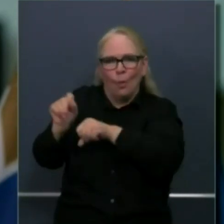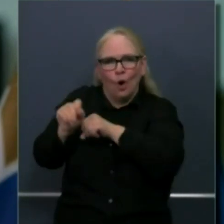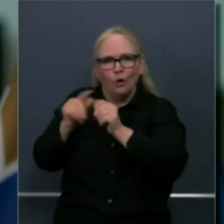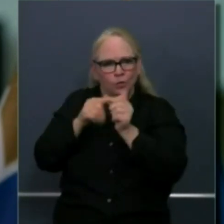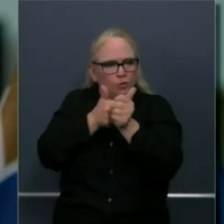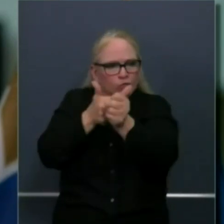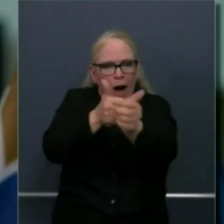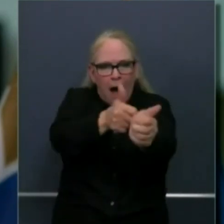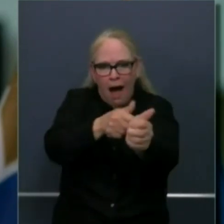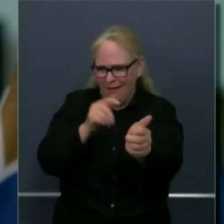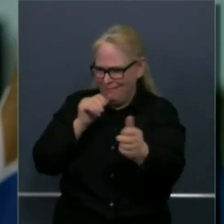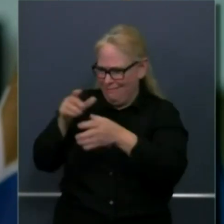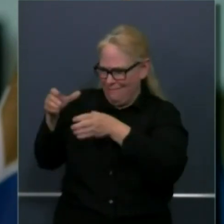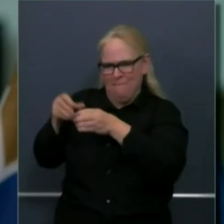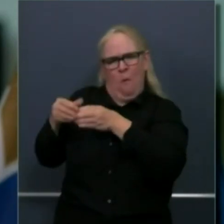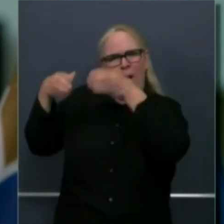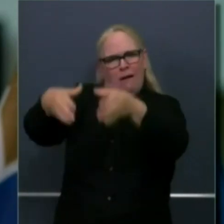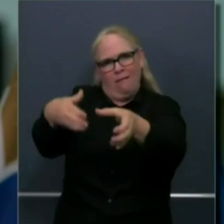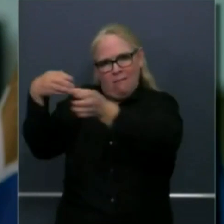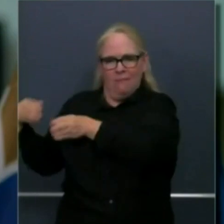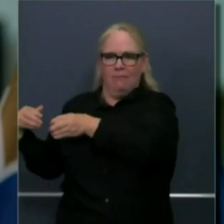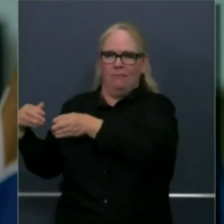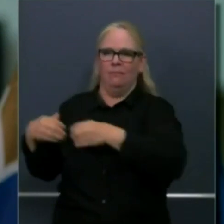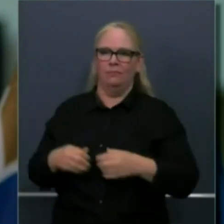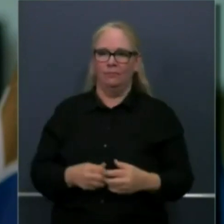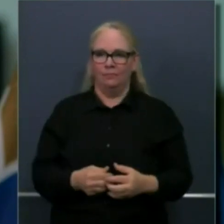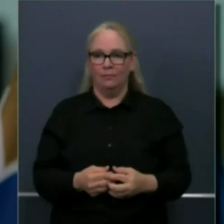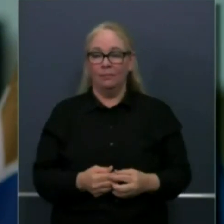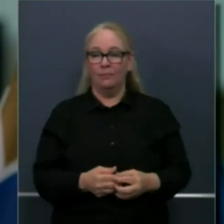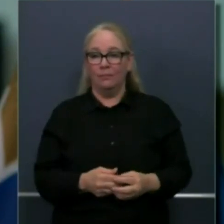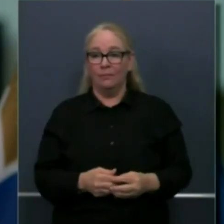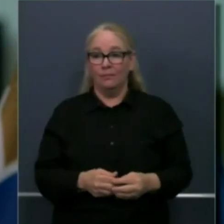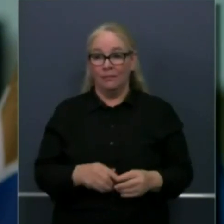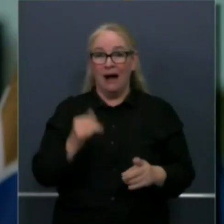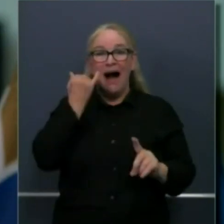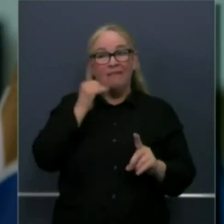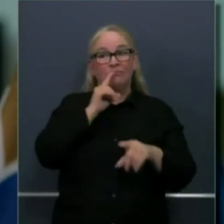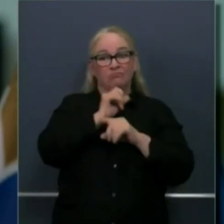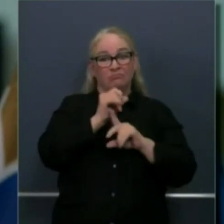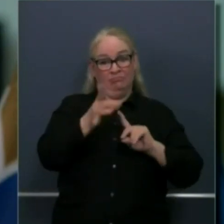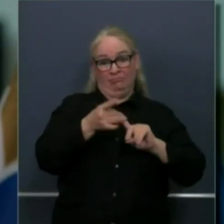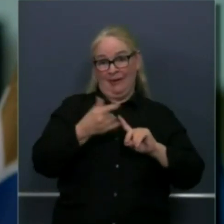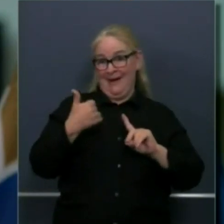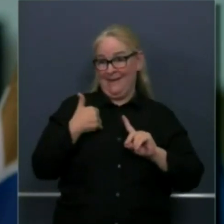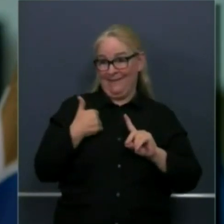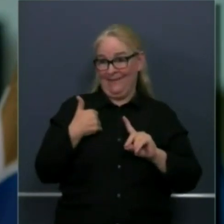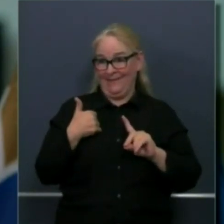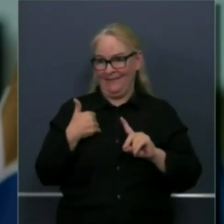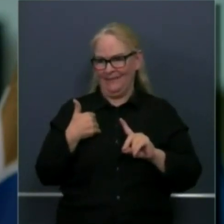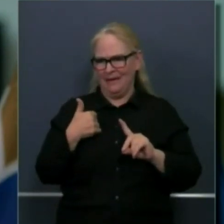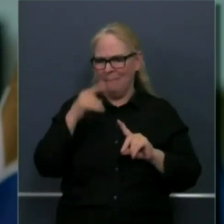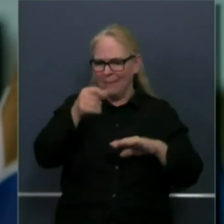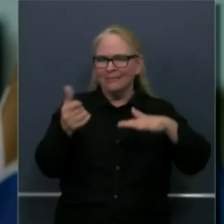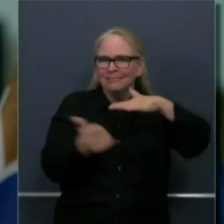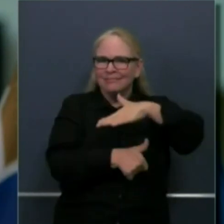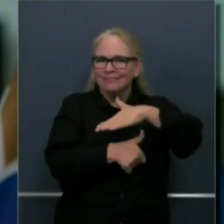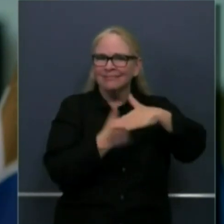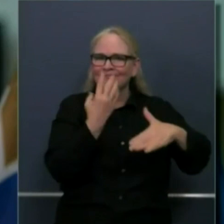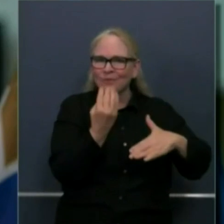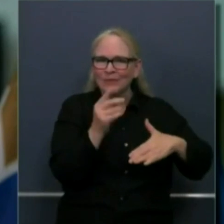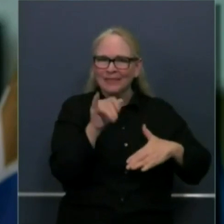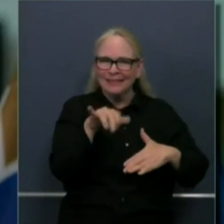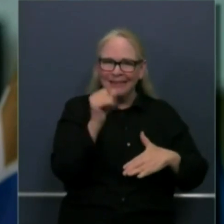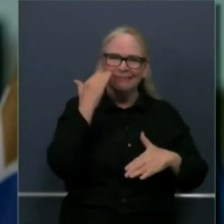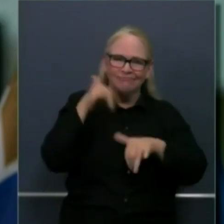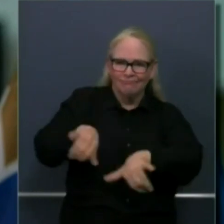quarantine individuals that have tested positive or have potentially been exposed so progress in that space